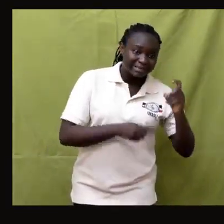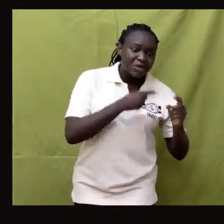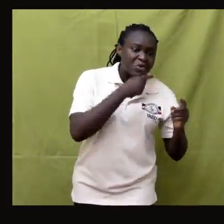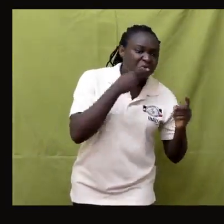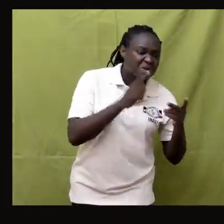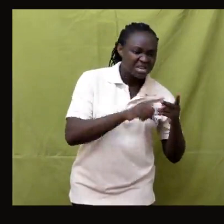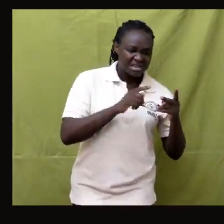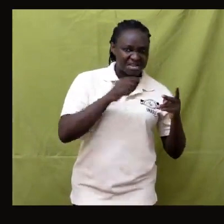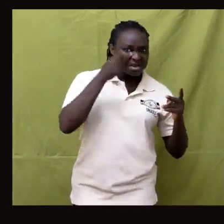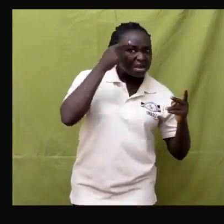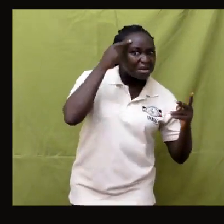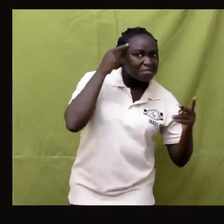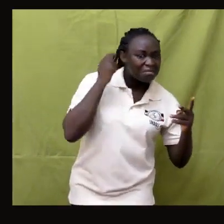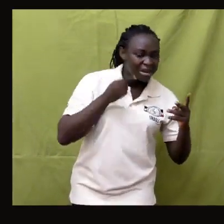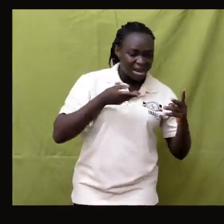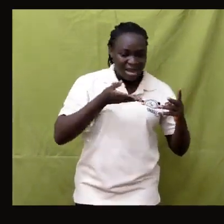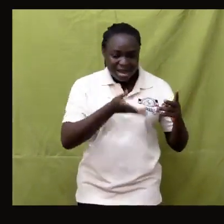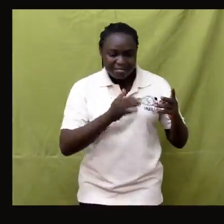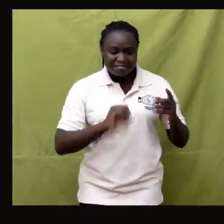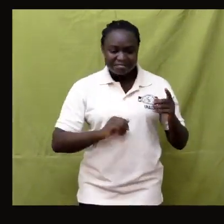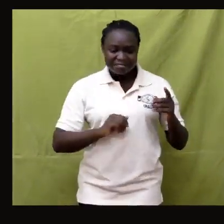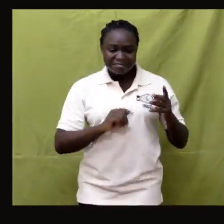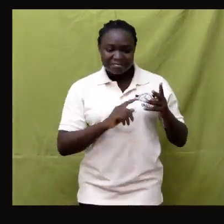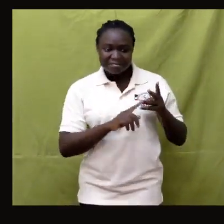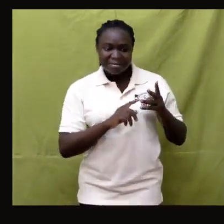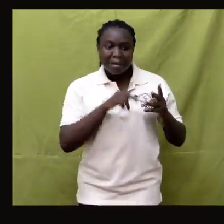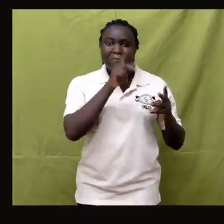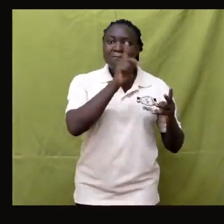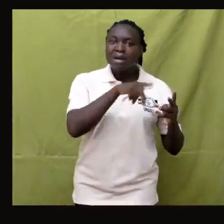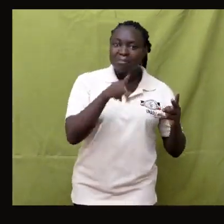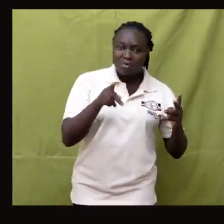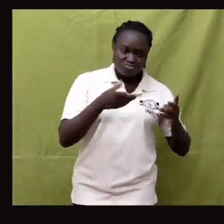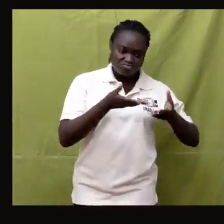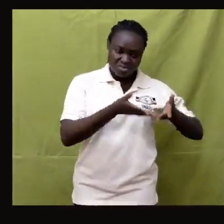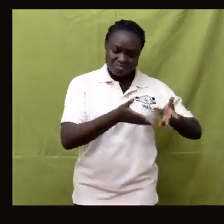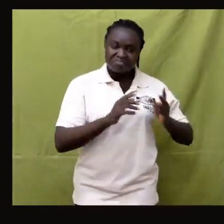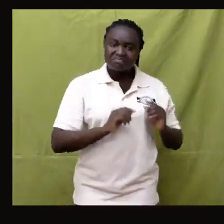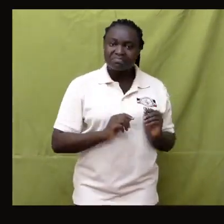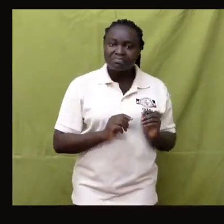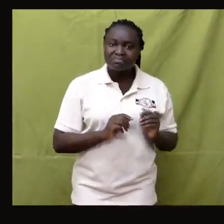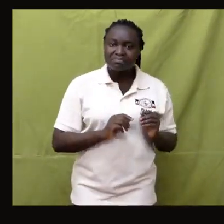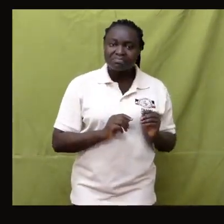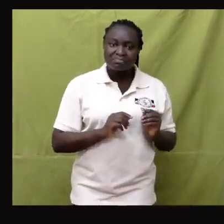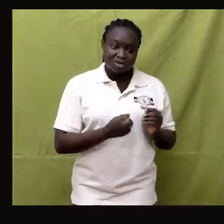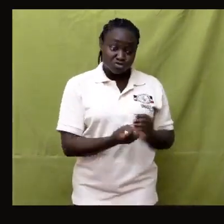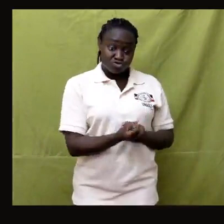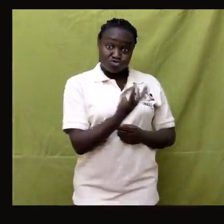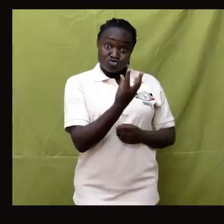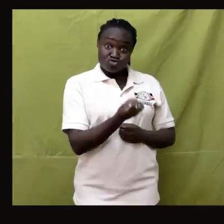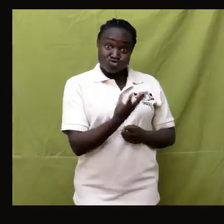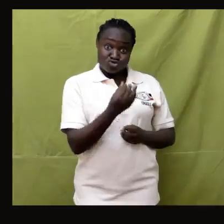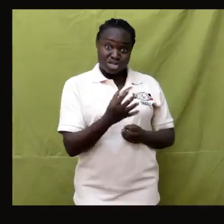yellow, purple, green.